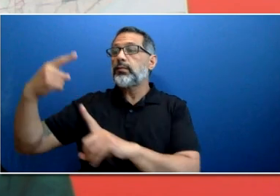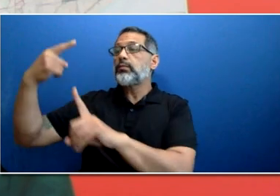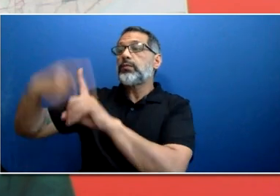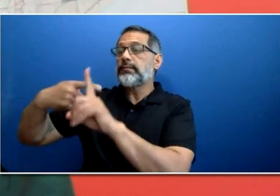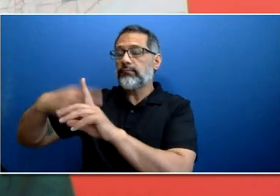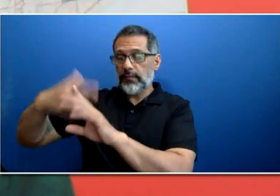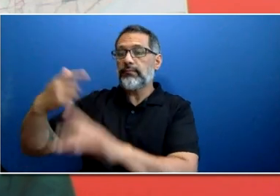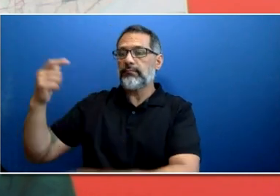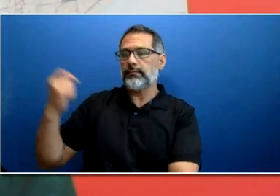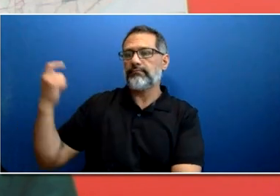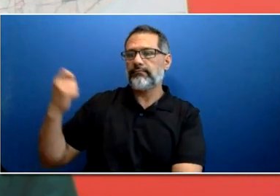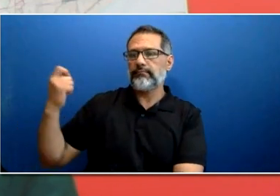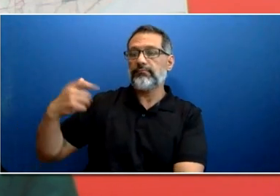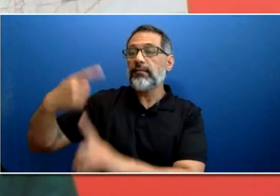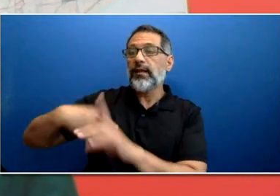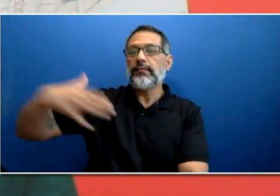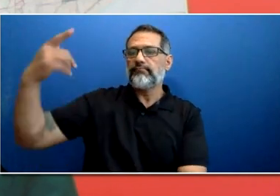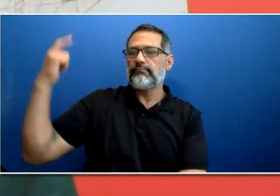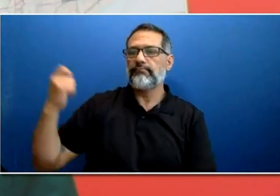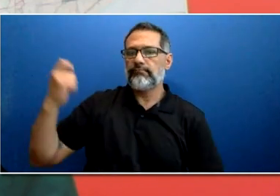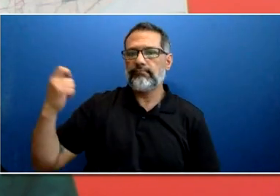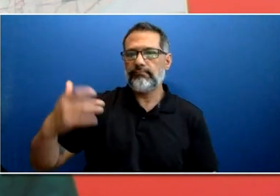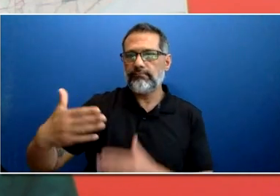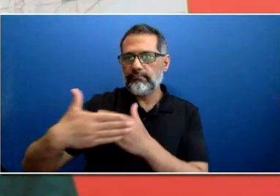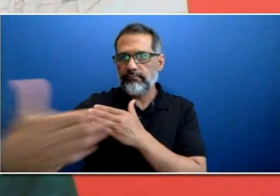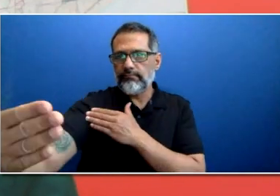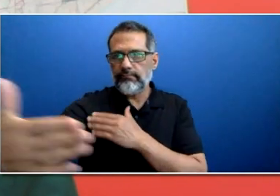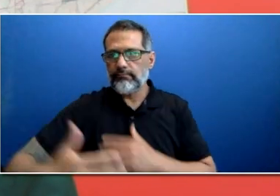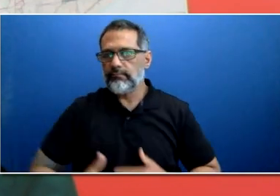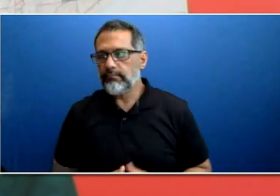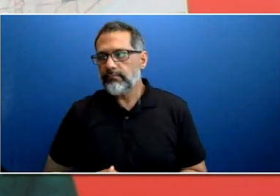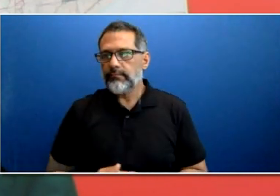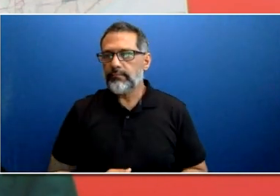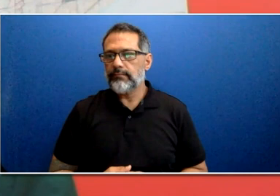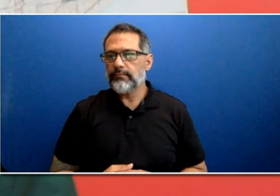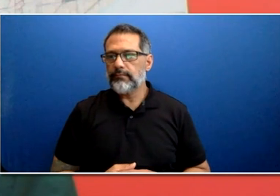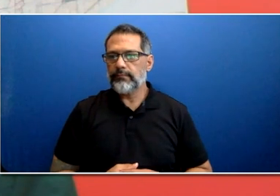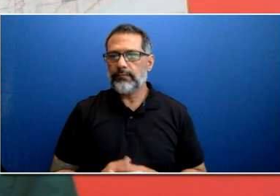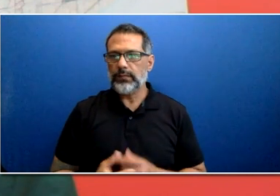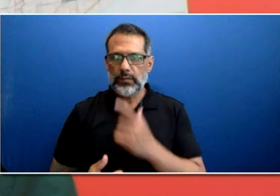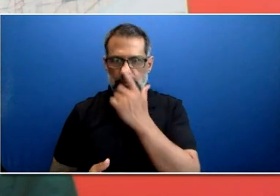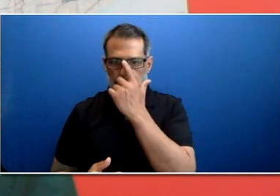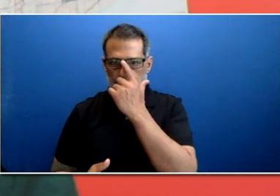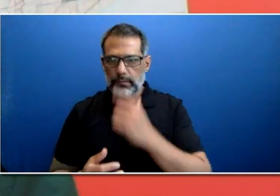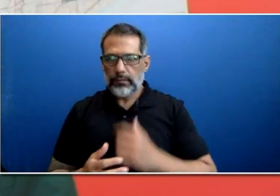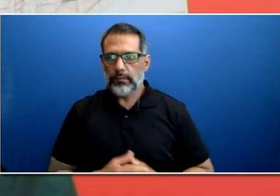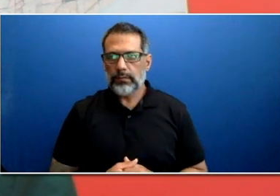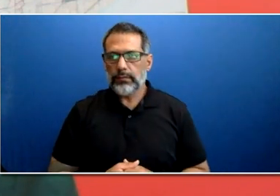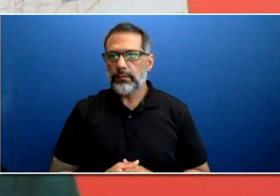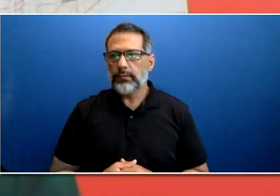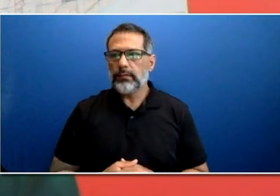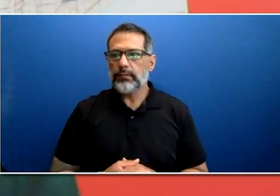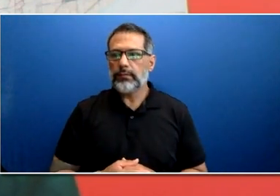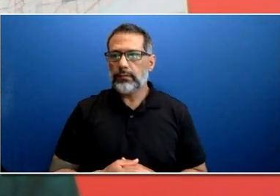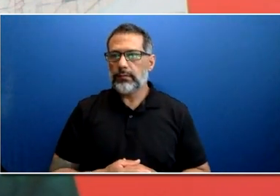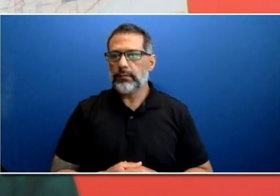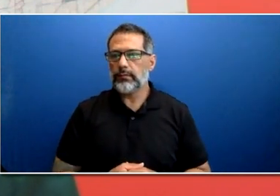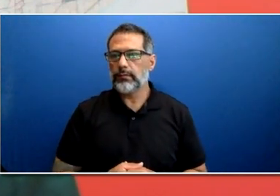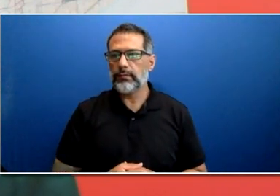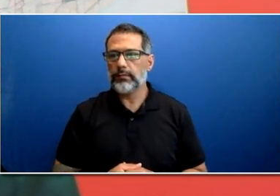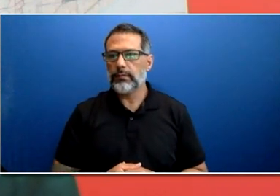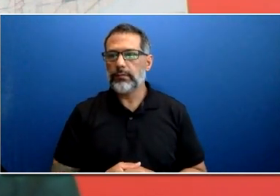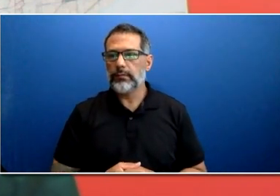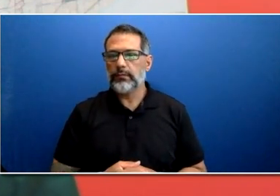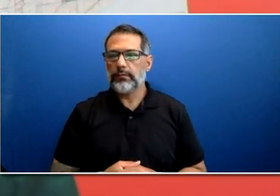Great. Thank you. Fort, I'm going to give you this question. What is the TTC's